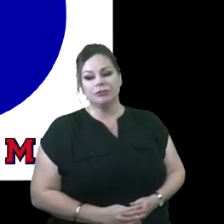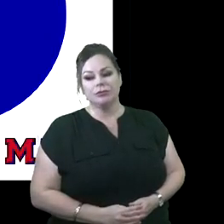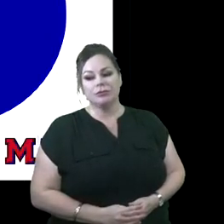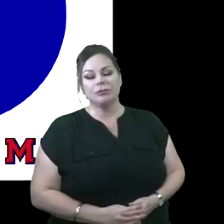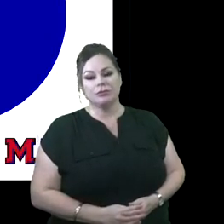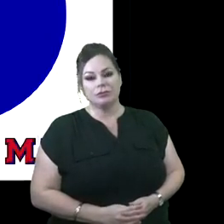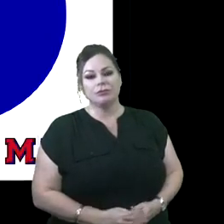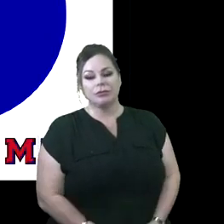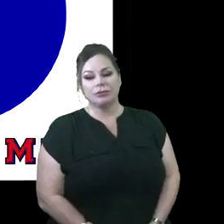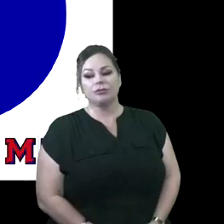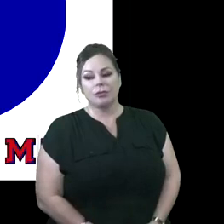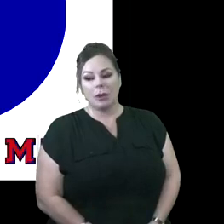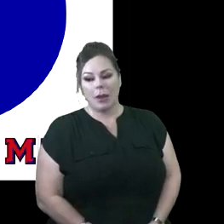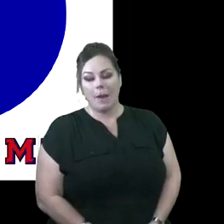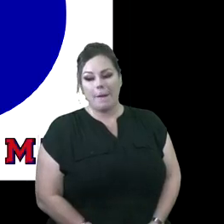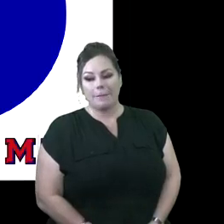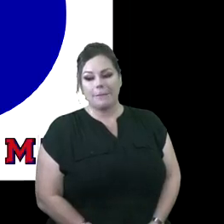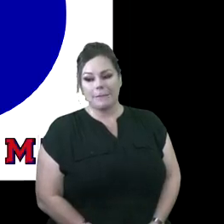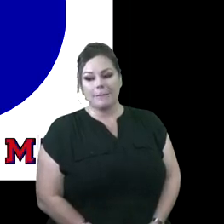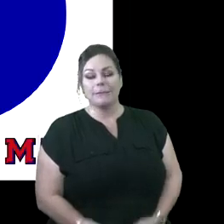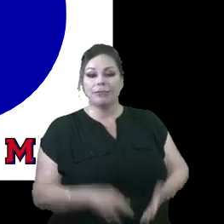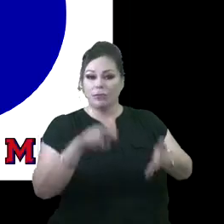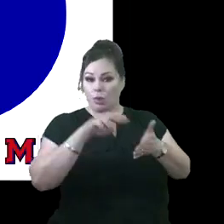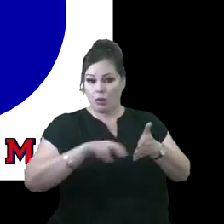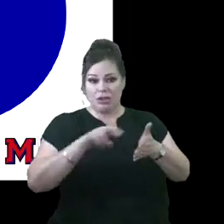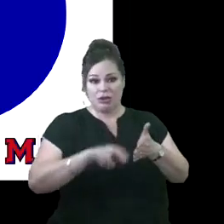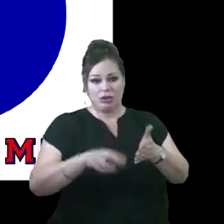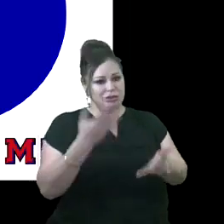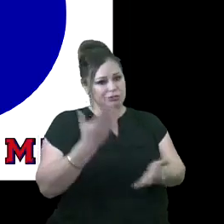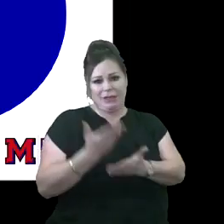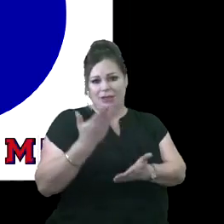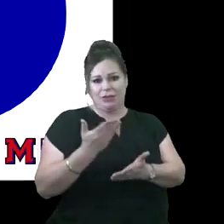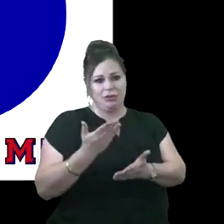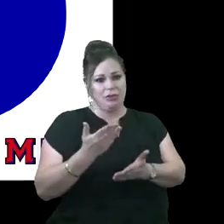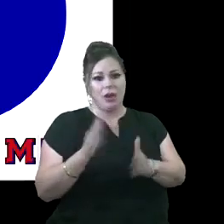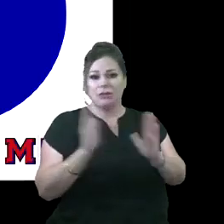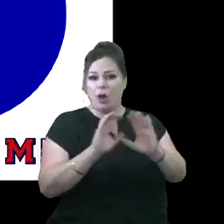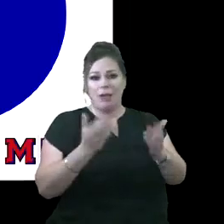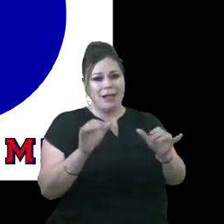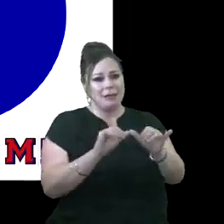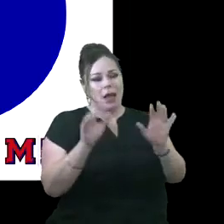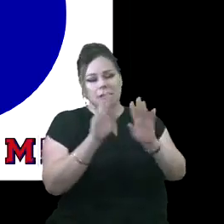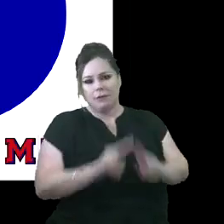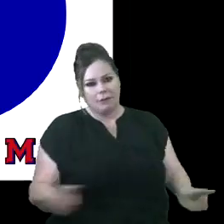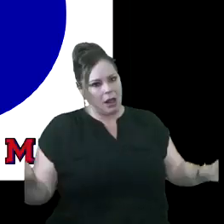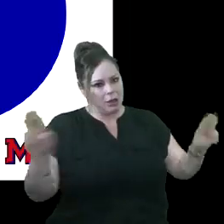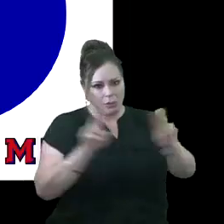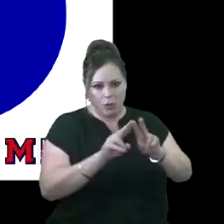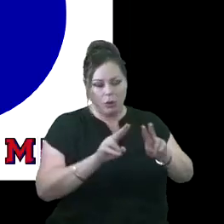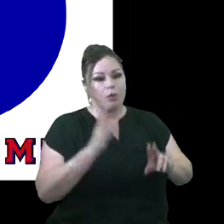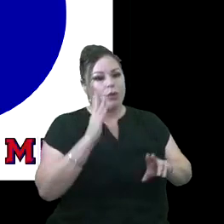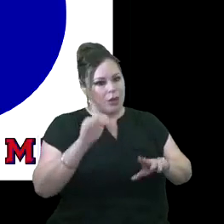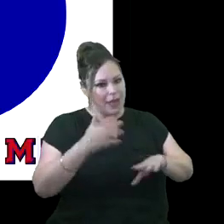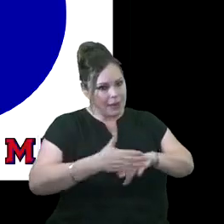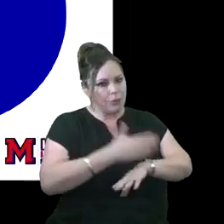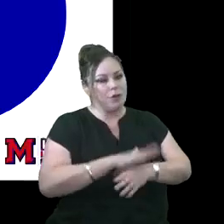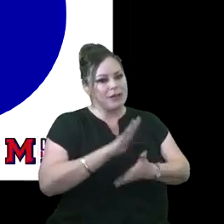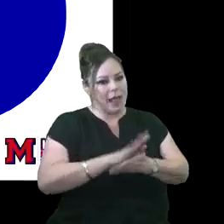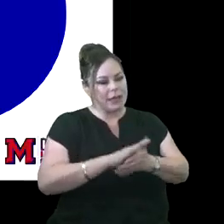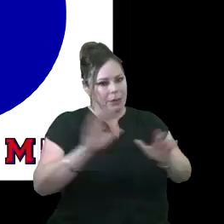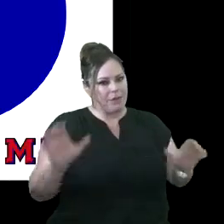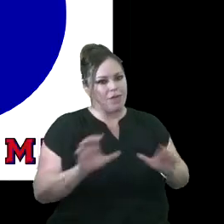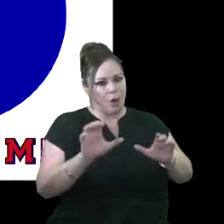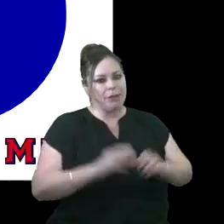And so again, you know, we know the research speaks to the value of small class sizes that improve academic performance.